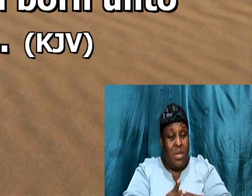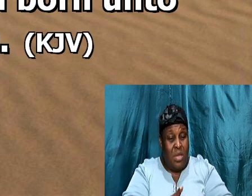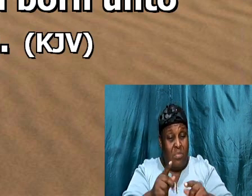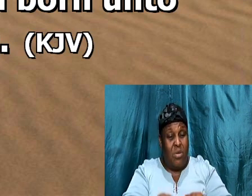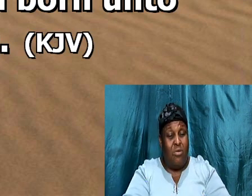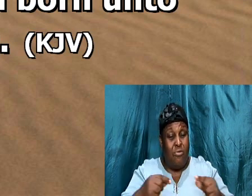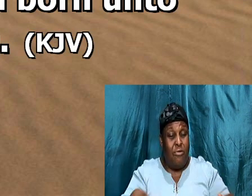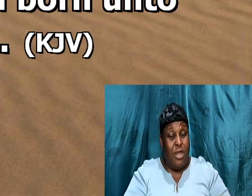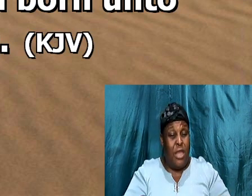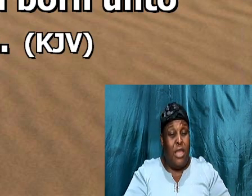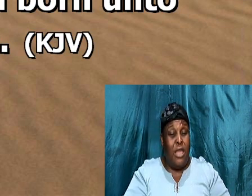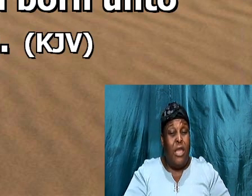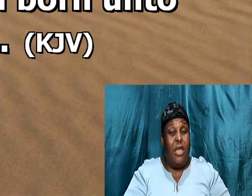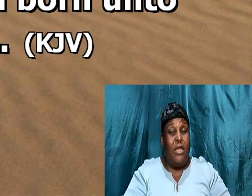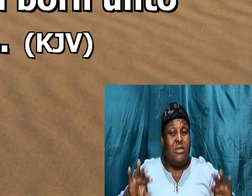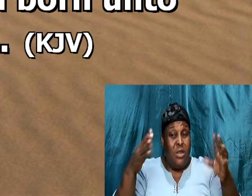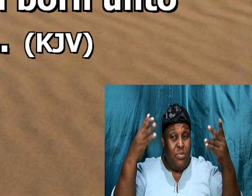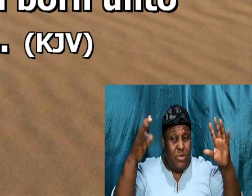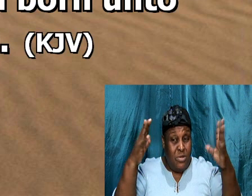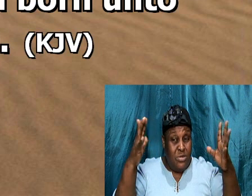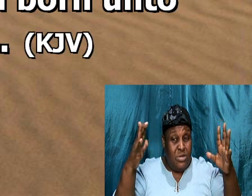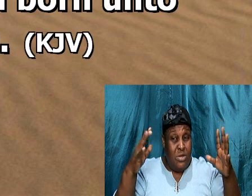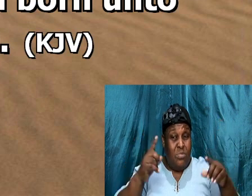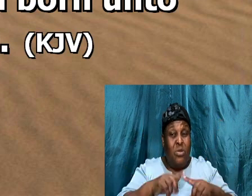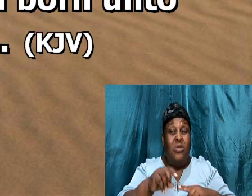but Sarah, saw the son,